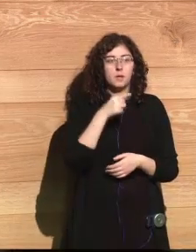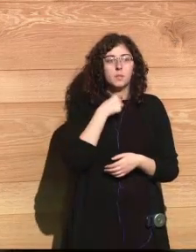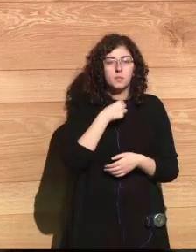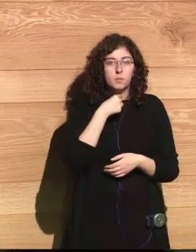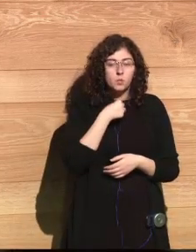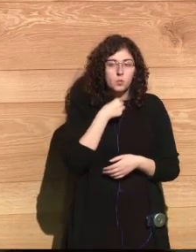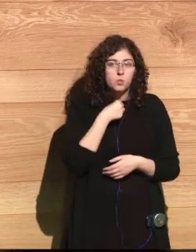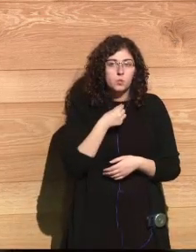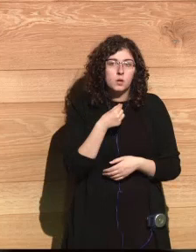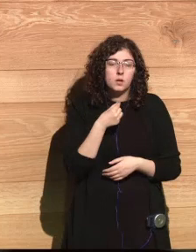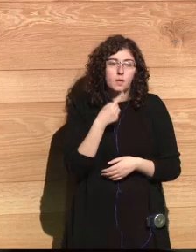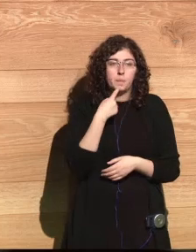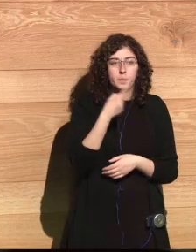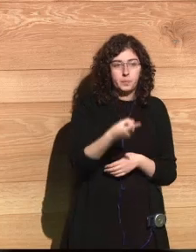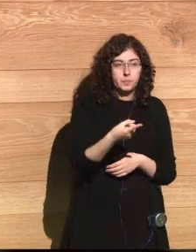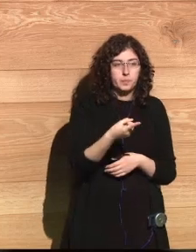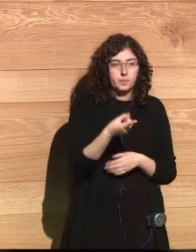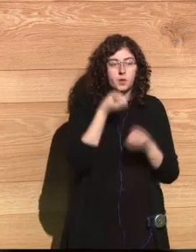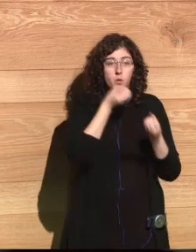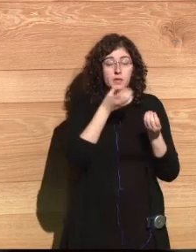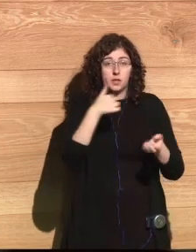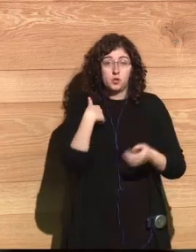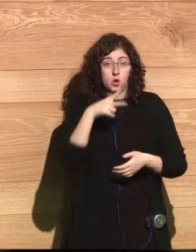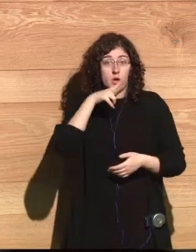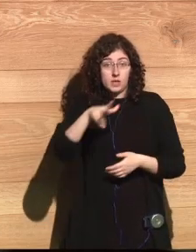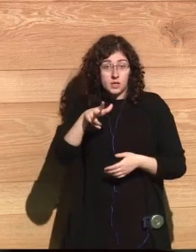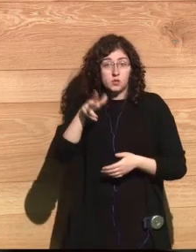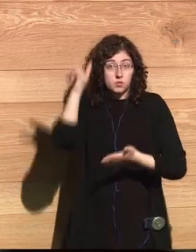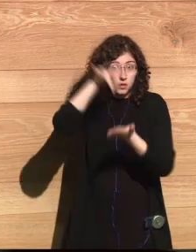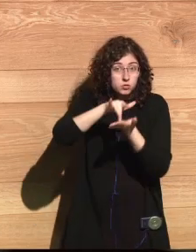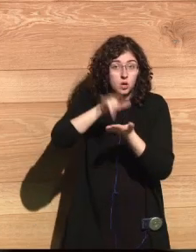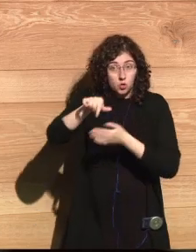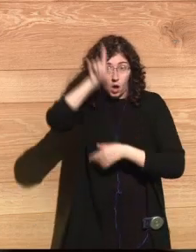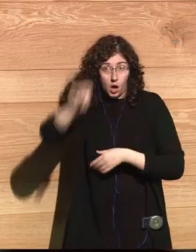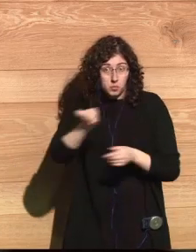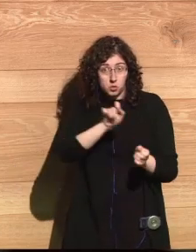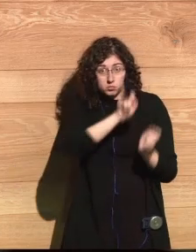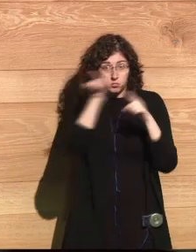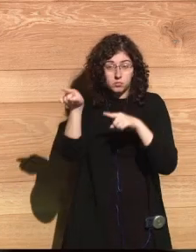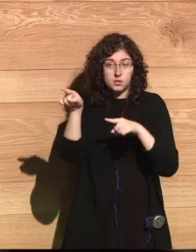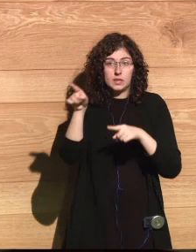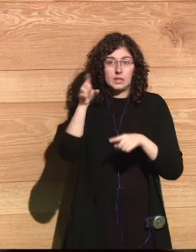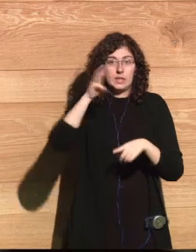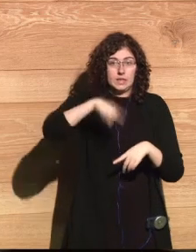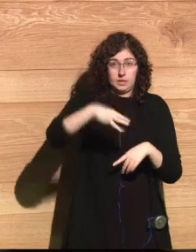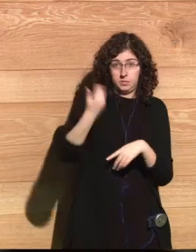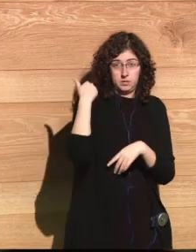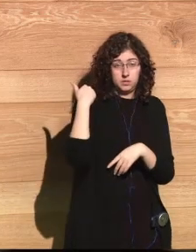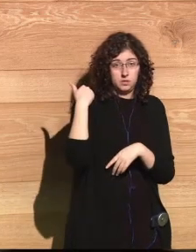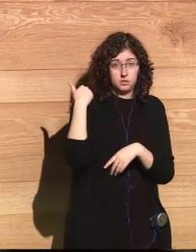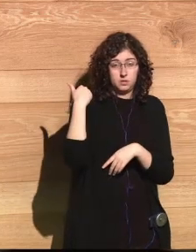was in Hiroshima. I was in Japan like three months ago, and I went to the